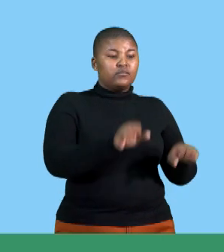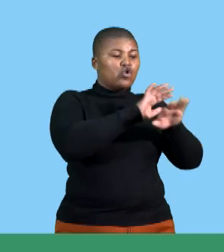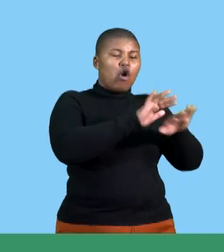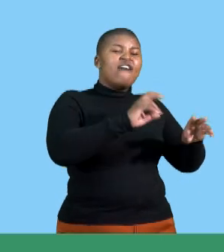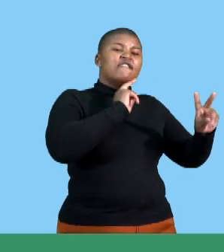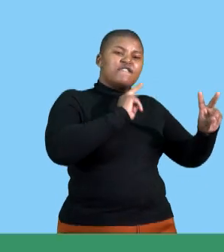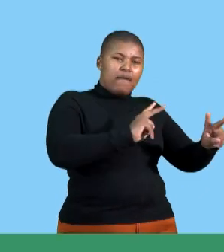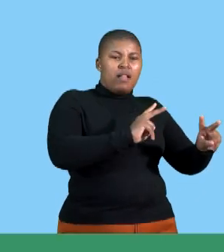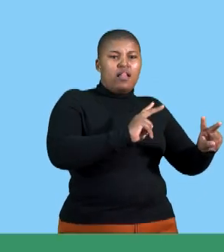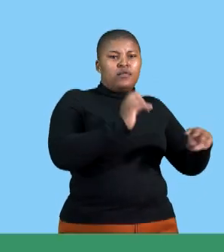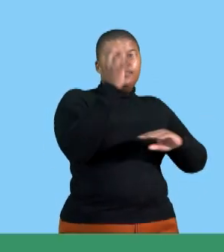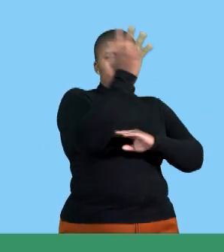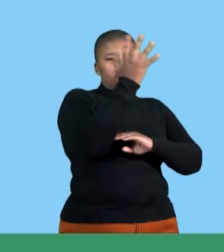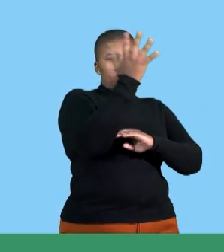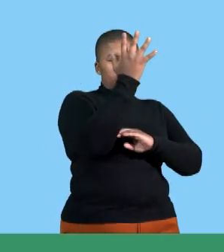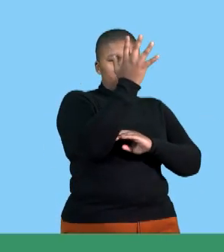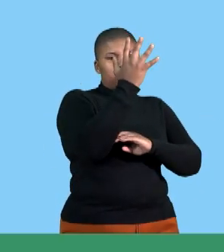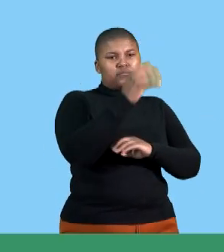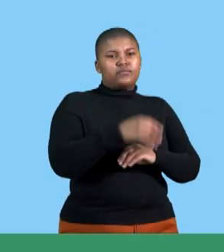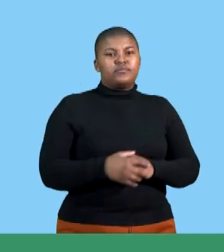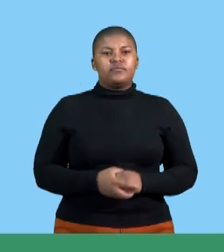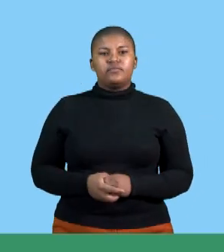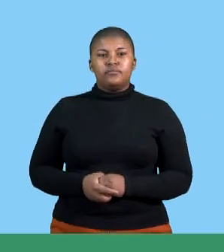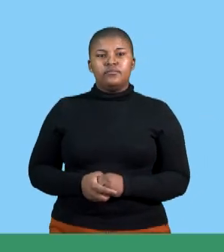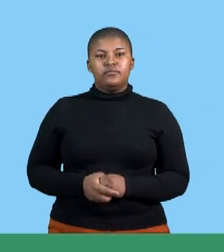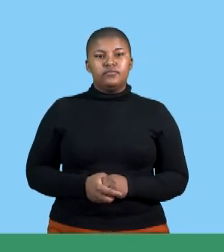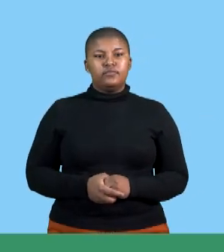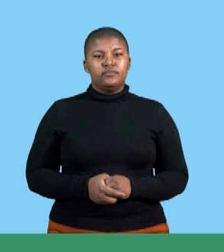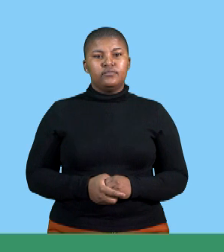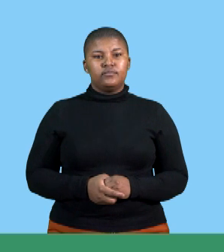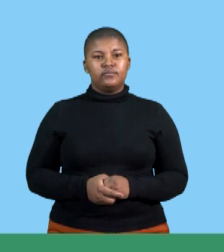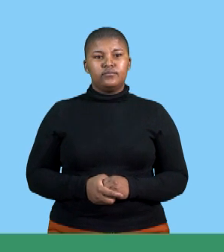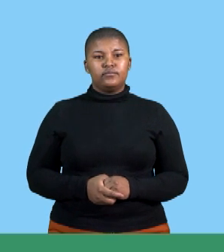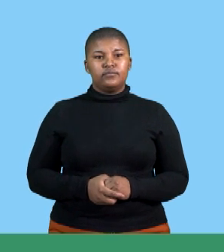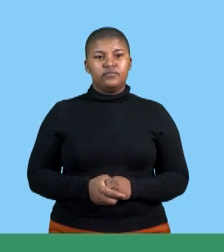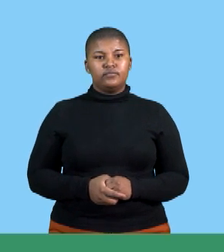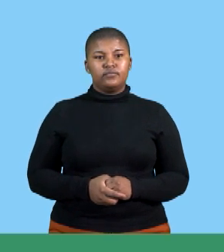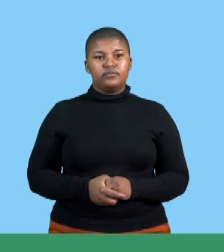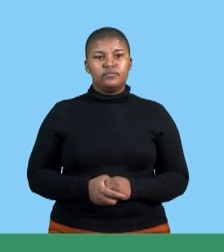non a verbal